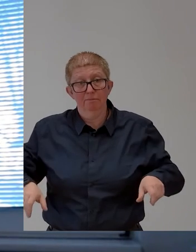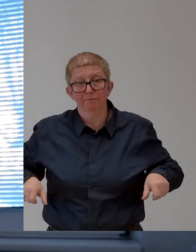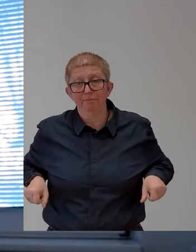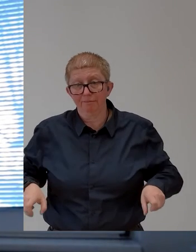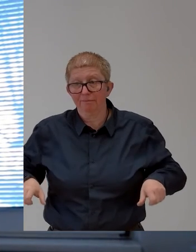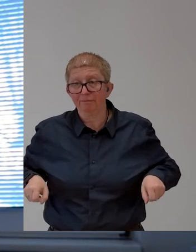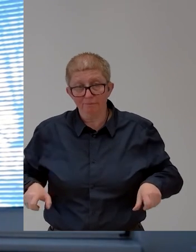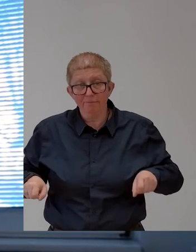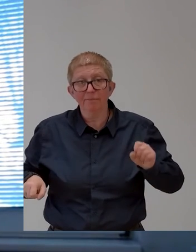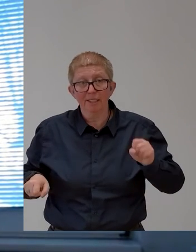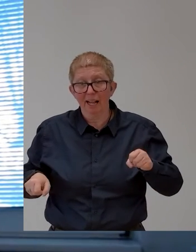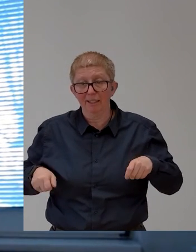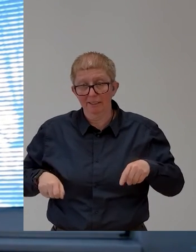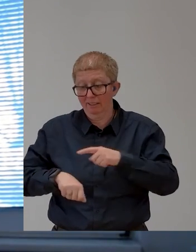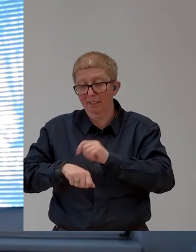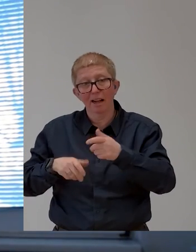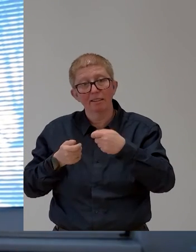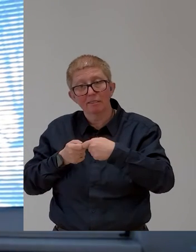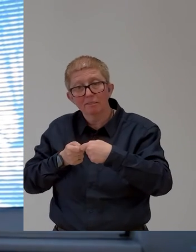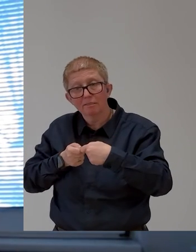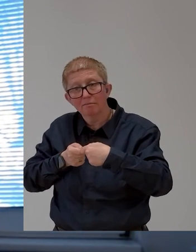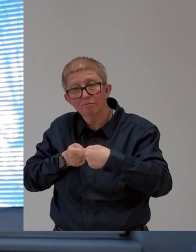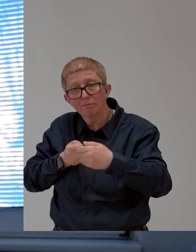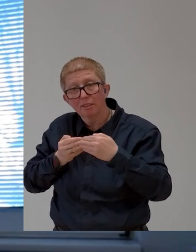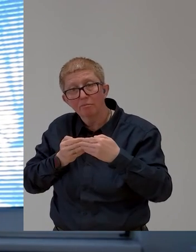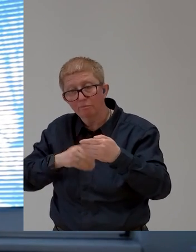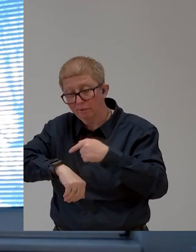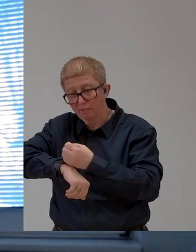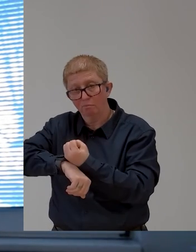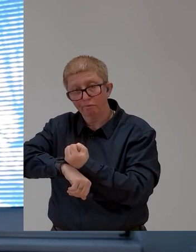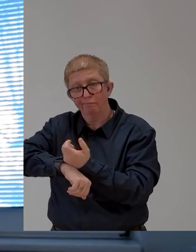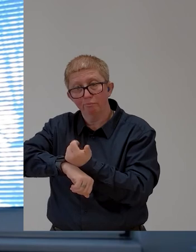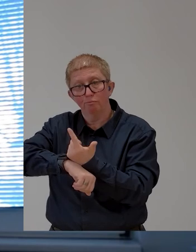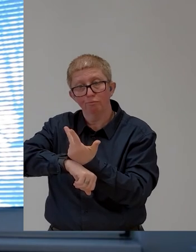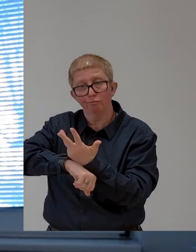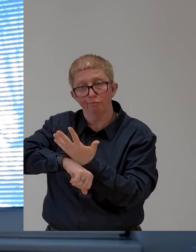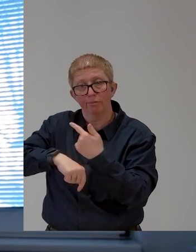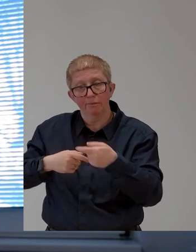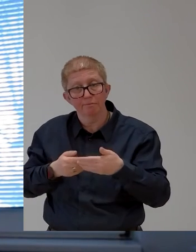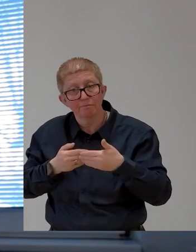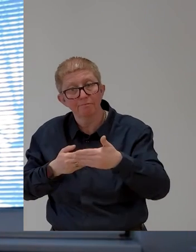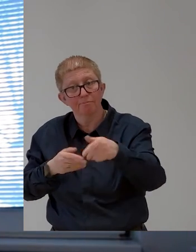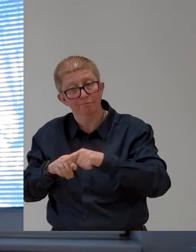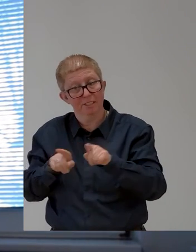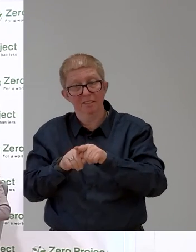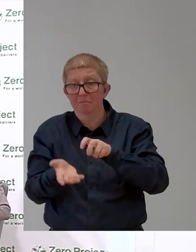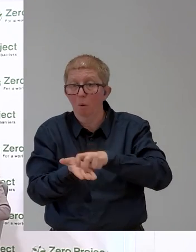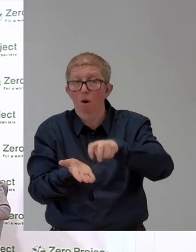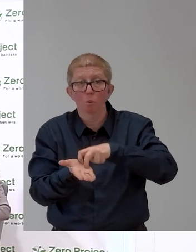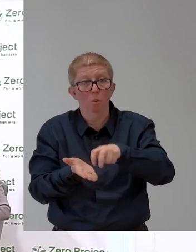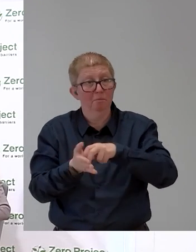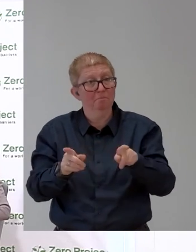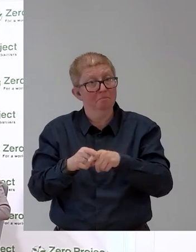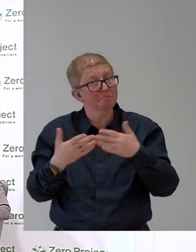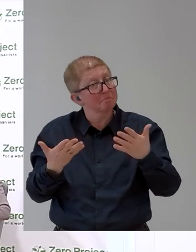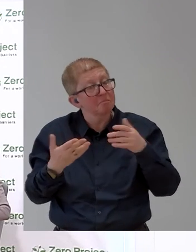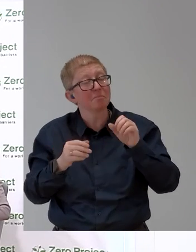with the wheelchair as well. So maybe we see these things more integrated into mainstream products as well. Thank you, Shadi. Marcus,